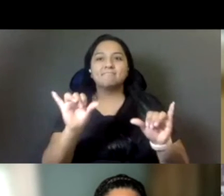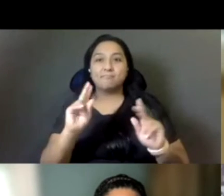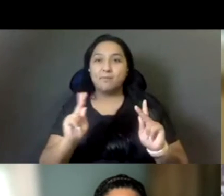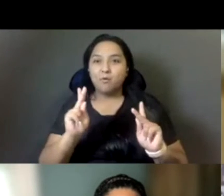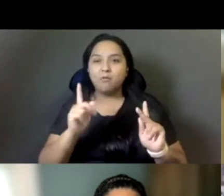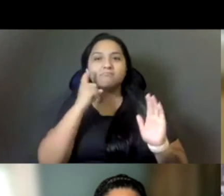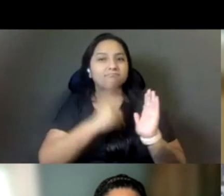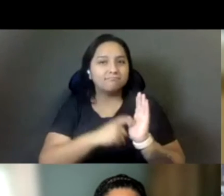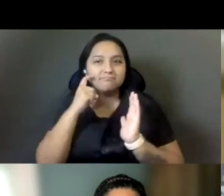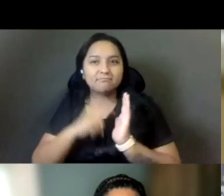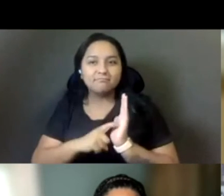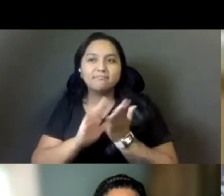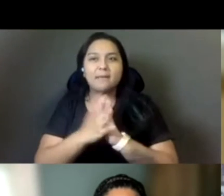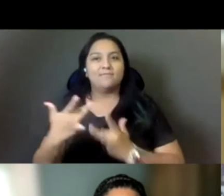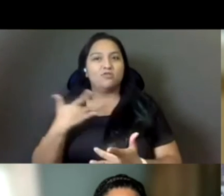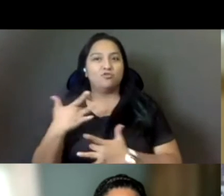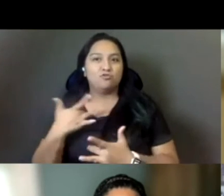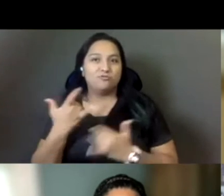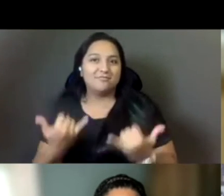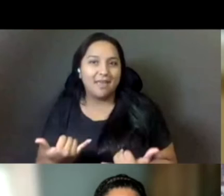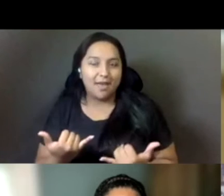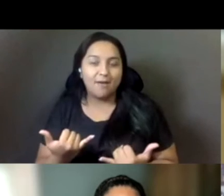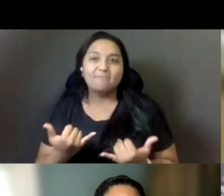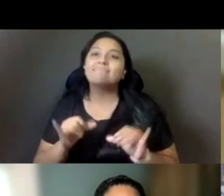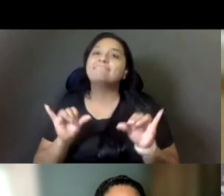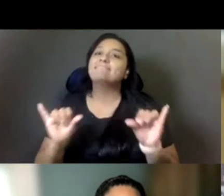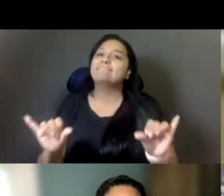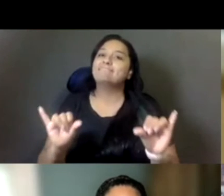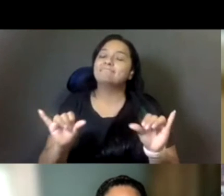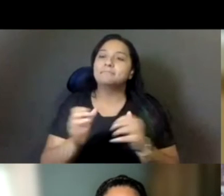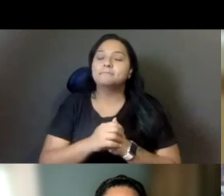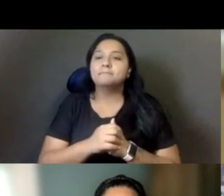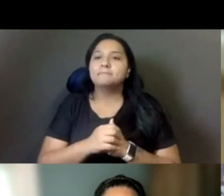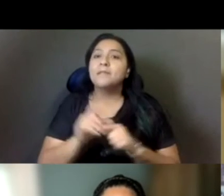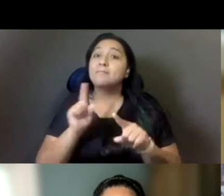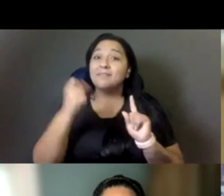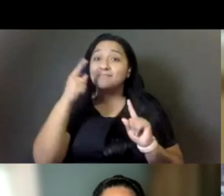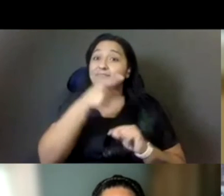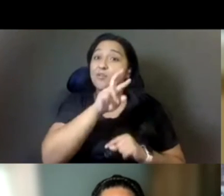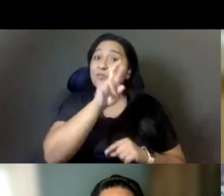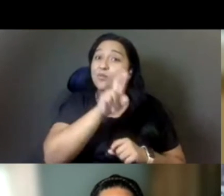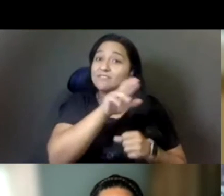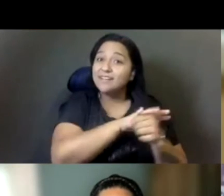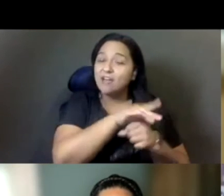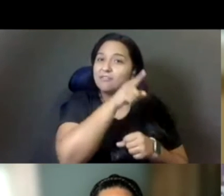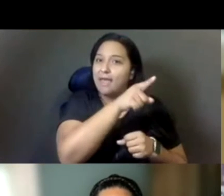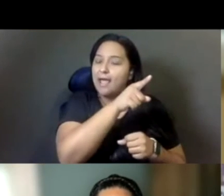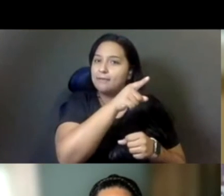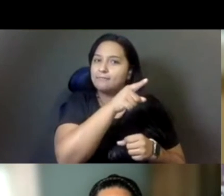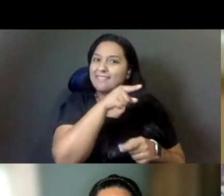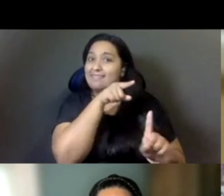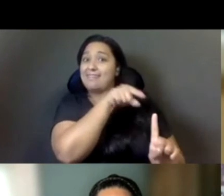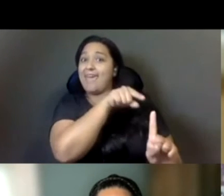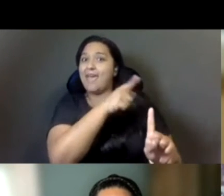Um, so now we're starting to see the pendulum swing, but they've been organizing in Riverside County. And when I say they, I'm referring